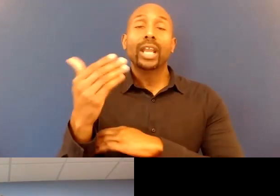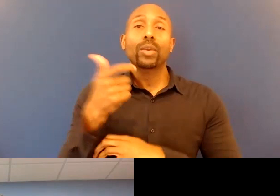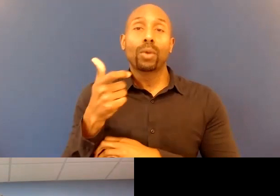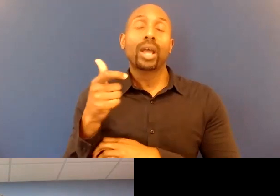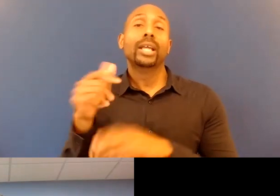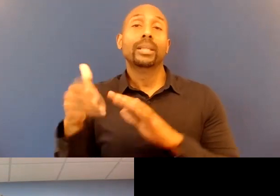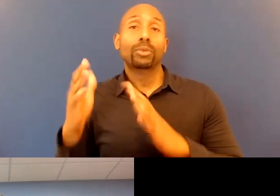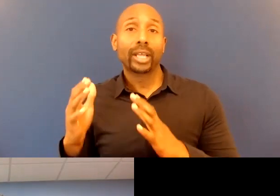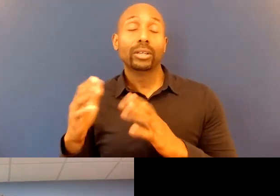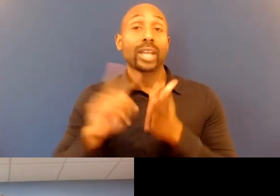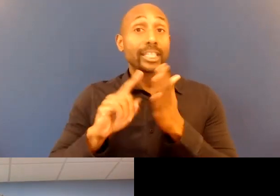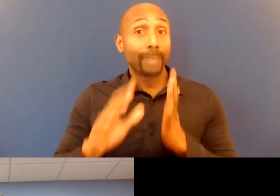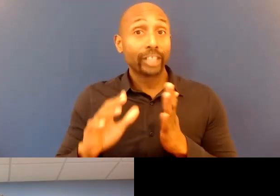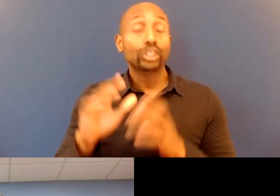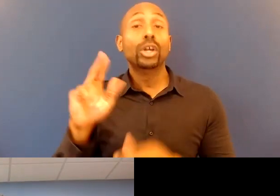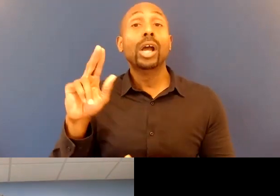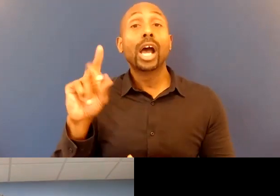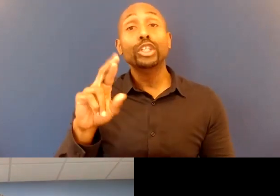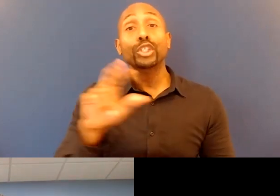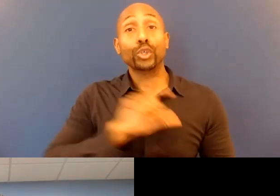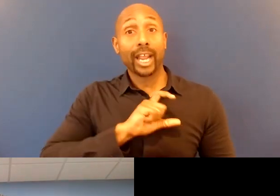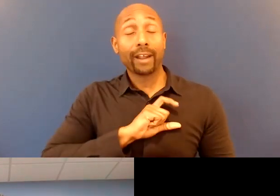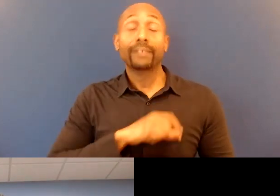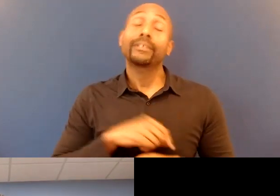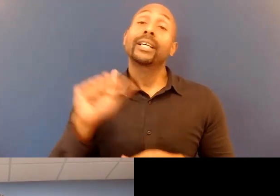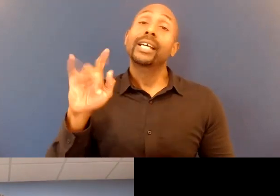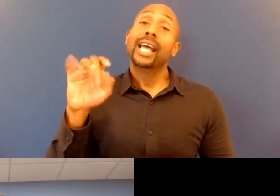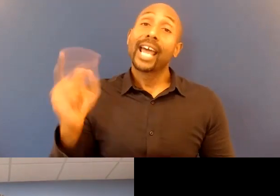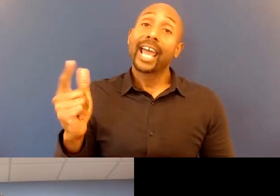acting chief deputy, and the chief of police.